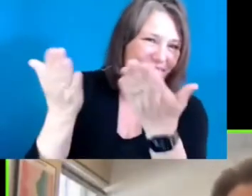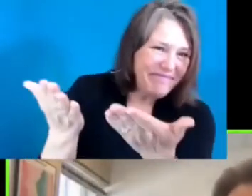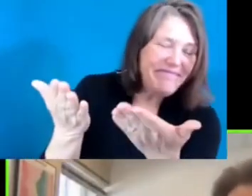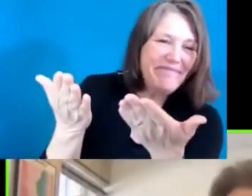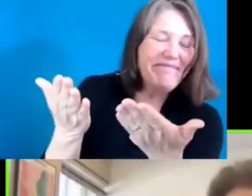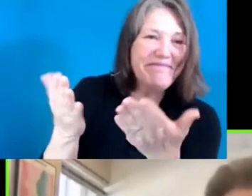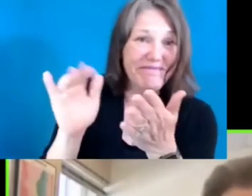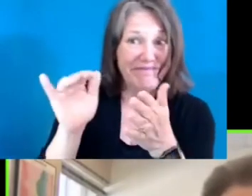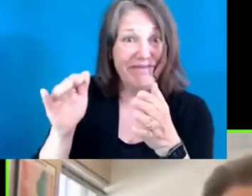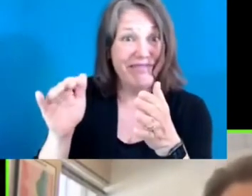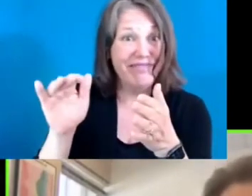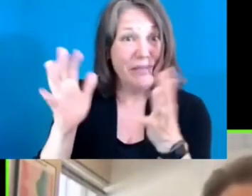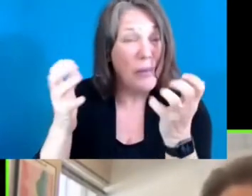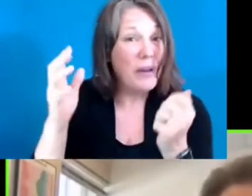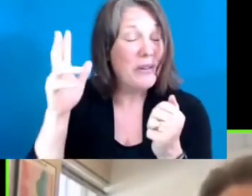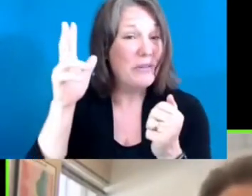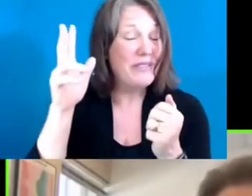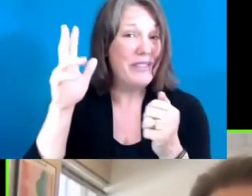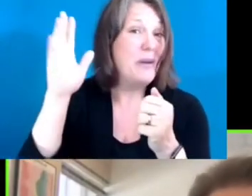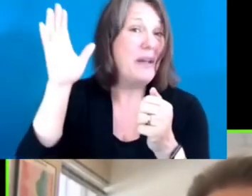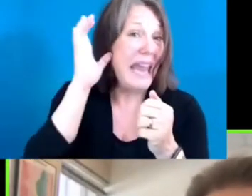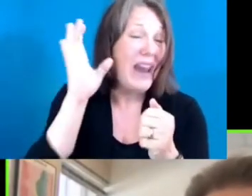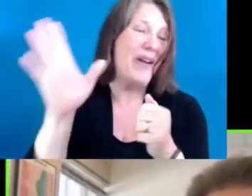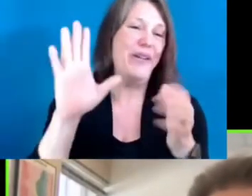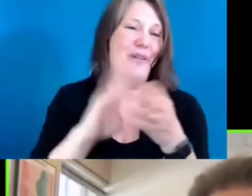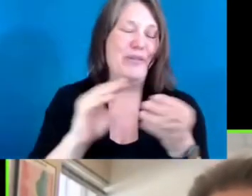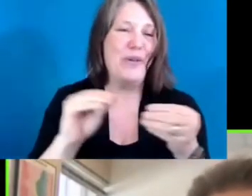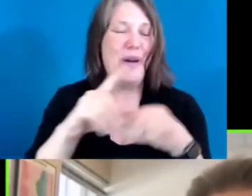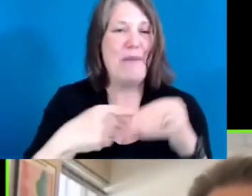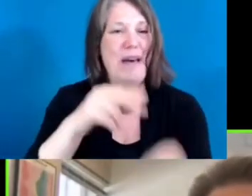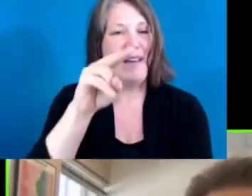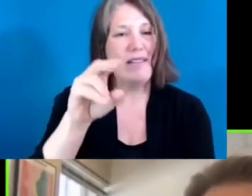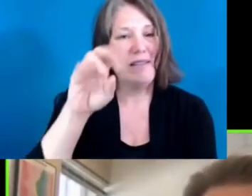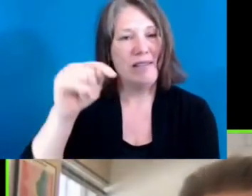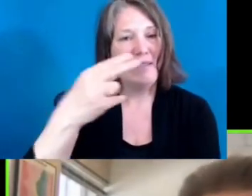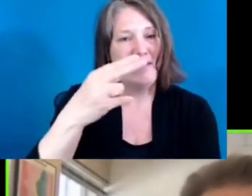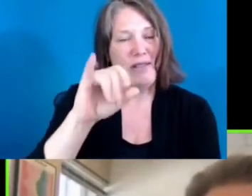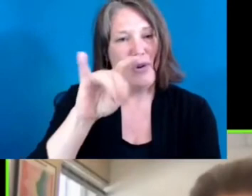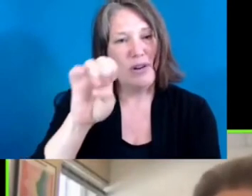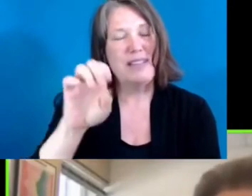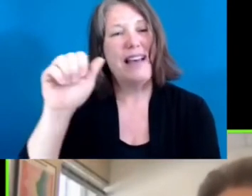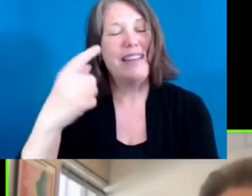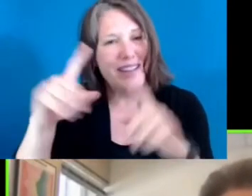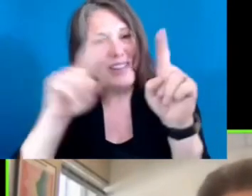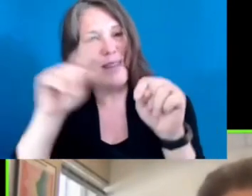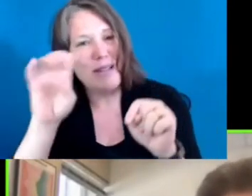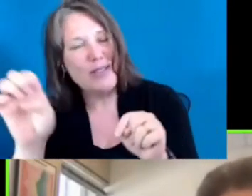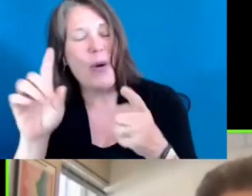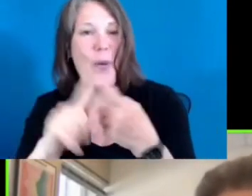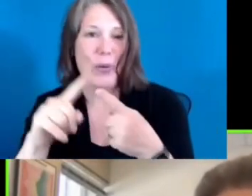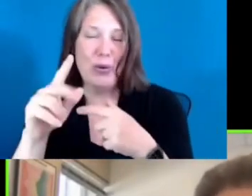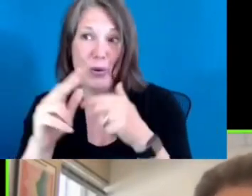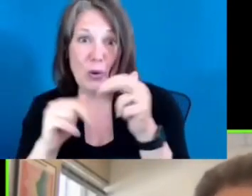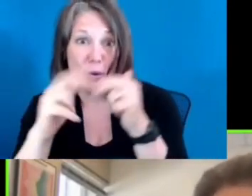this opportunity and to hear that story of how Northside Achievement Zone is moving us ahead and building